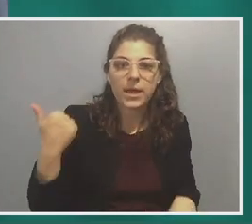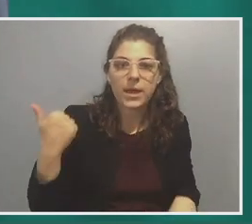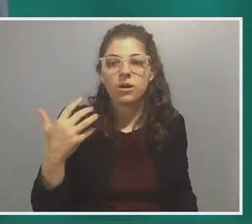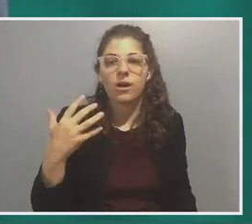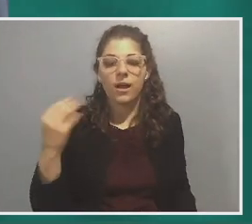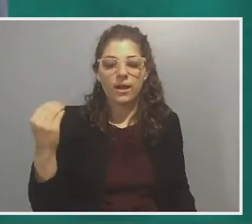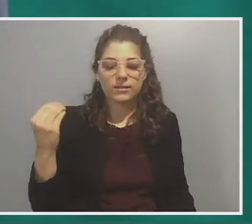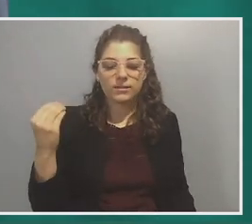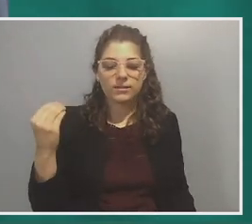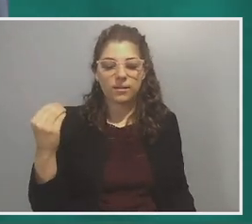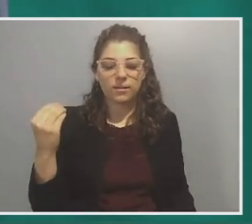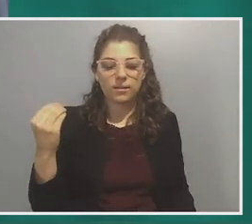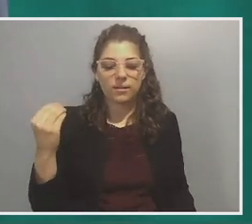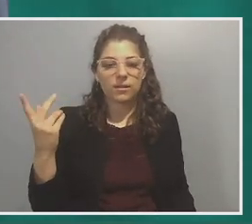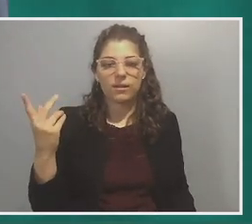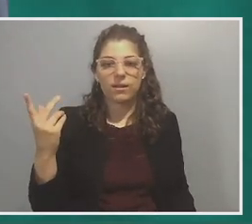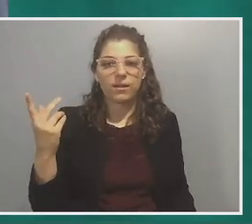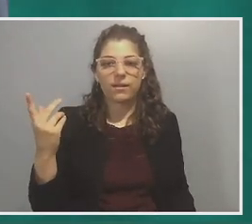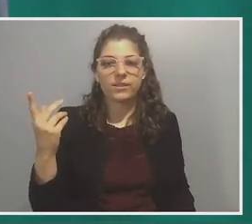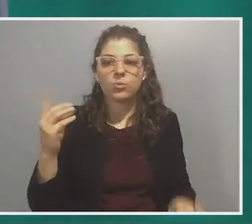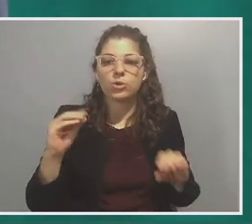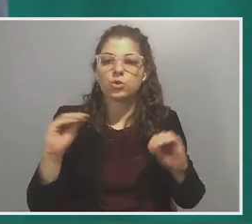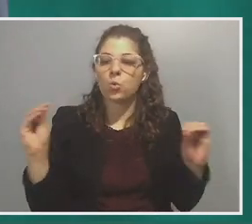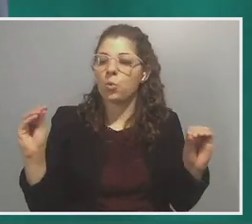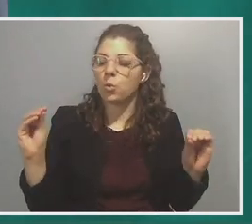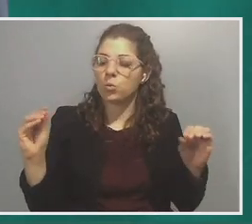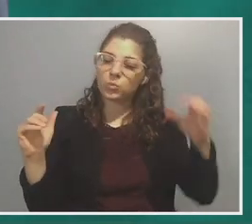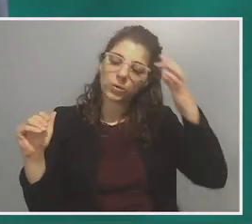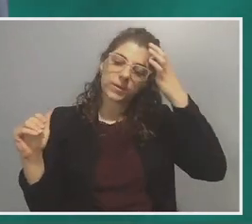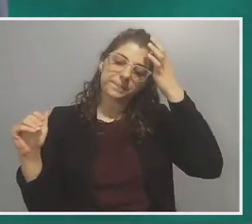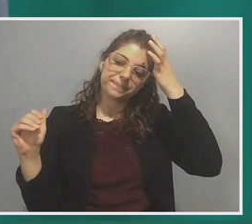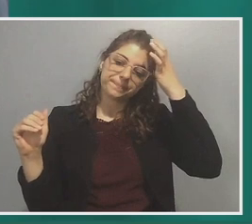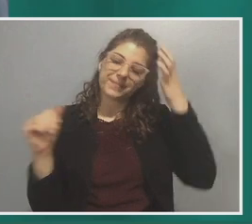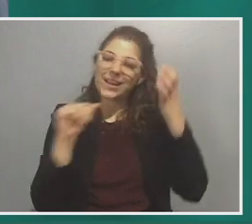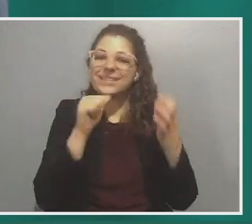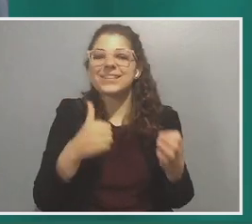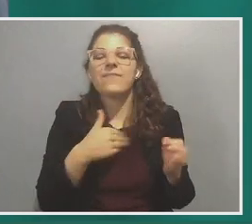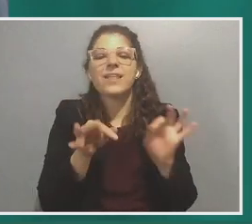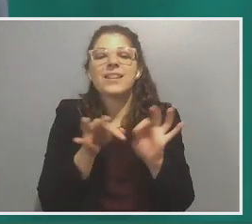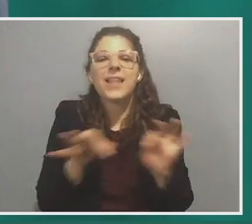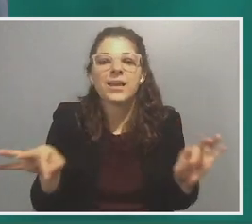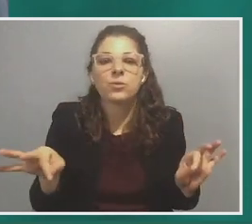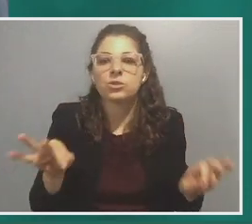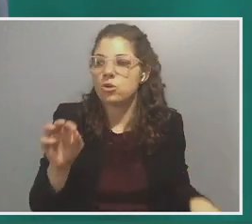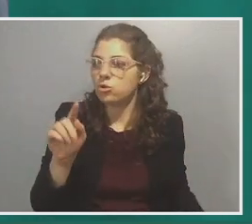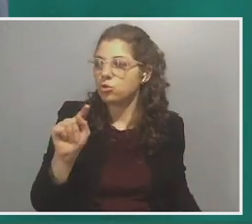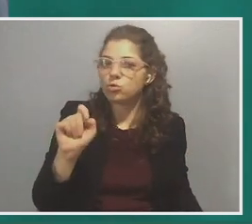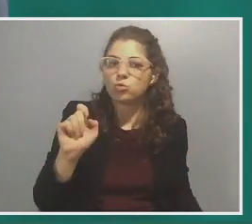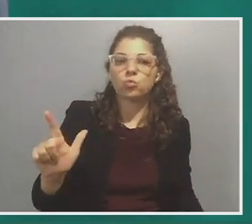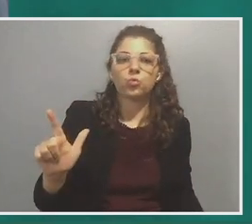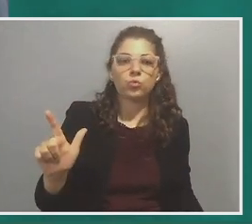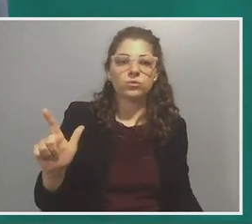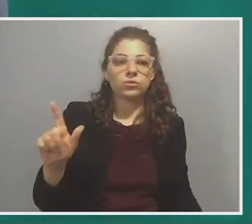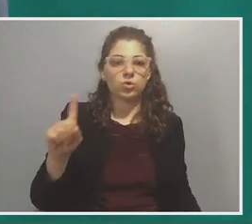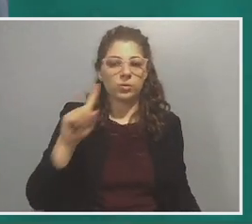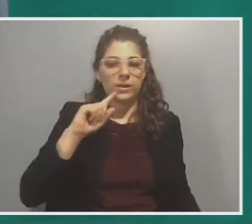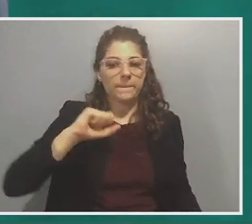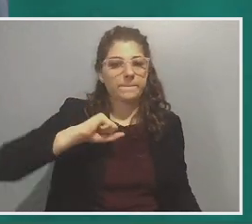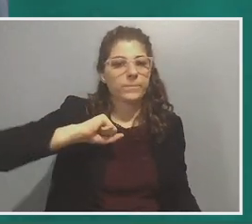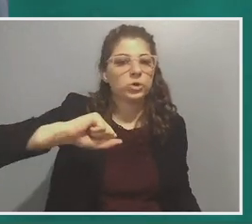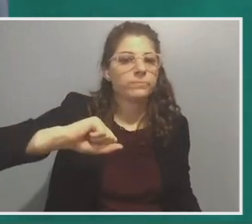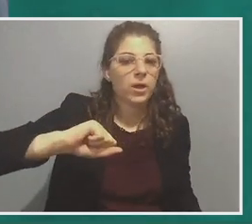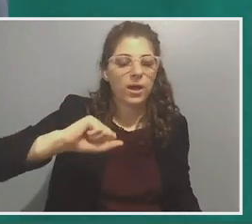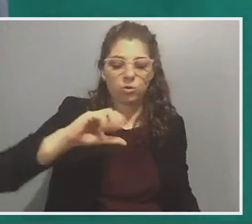and there wasn't, I didn't have the language or the toolkit with which to push back against that. didn't have the